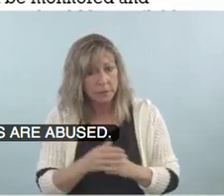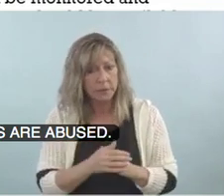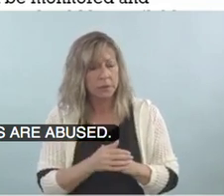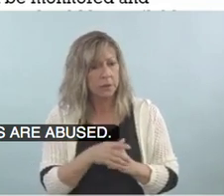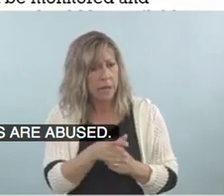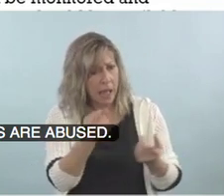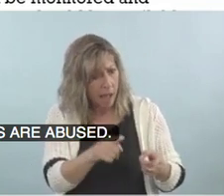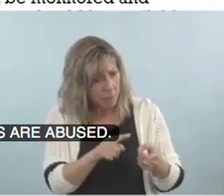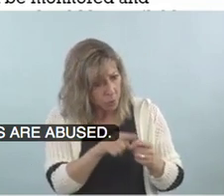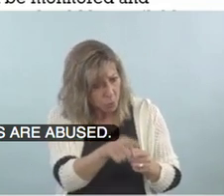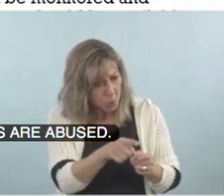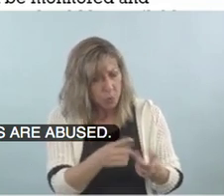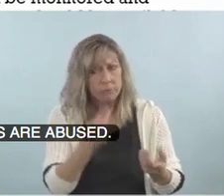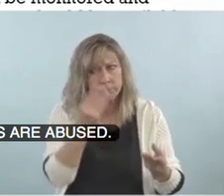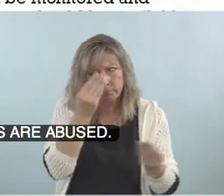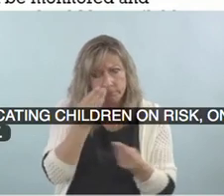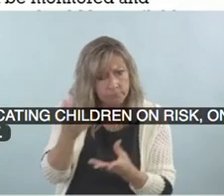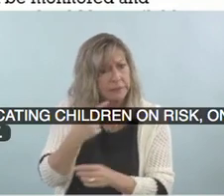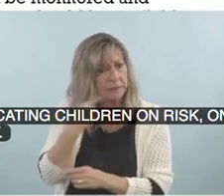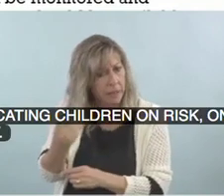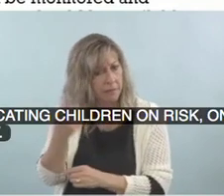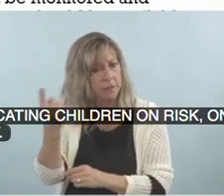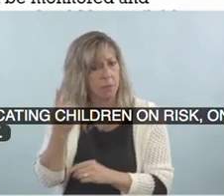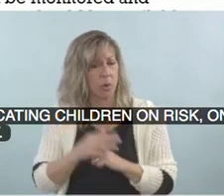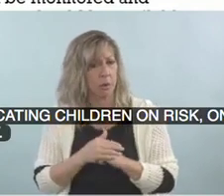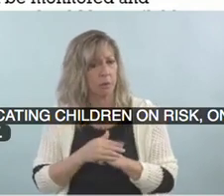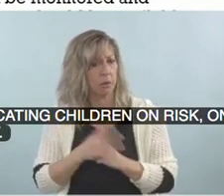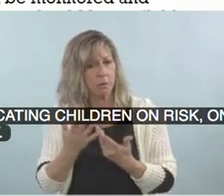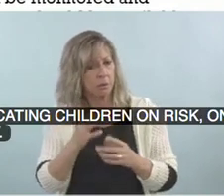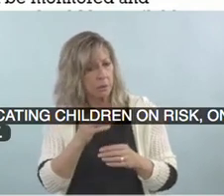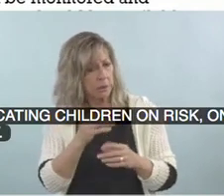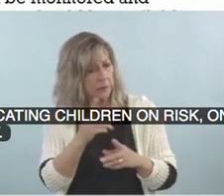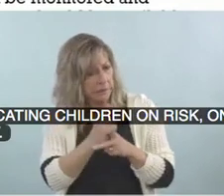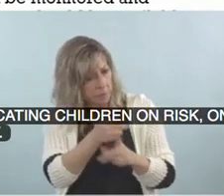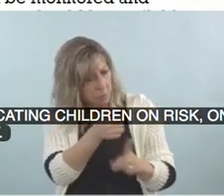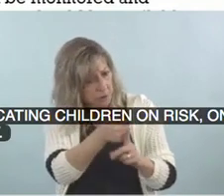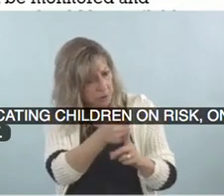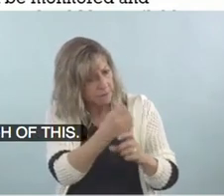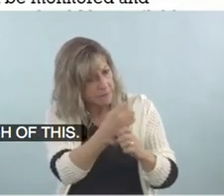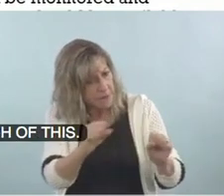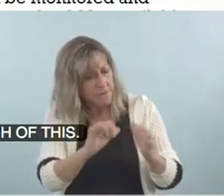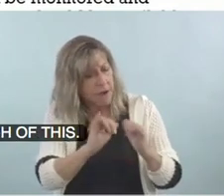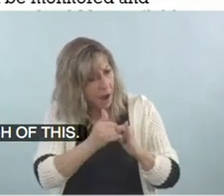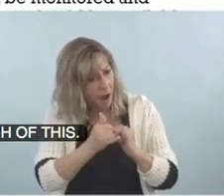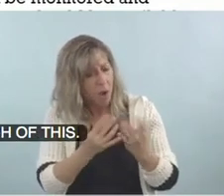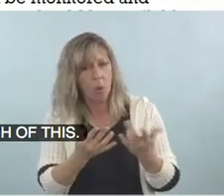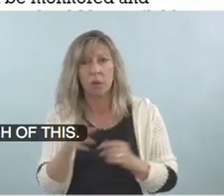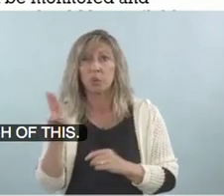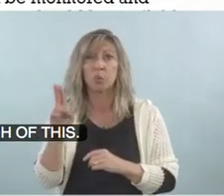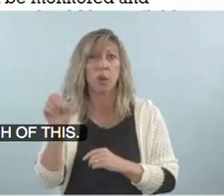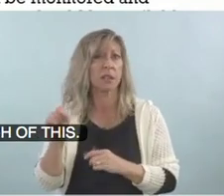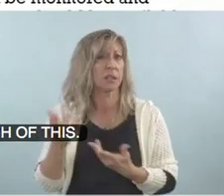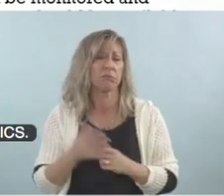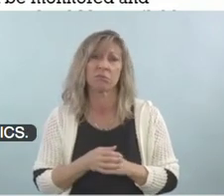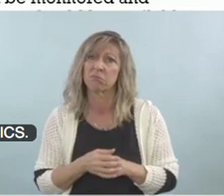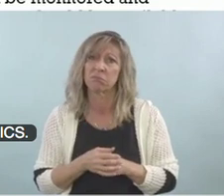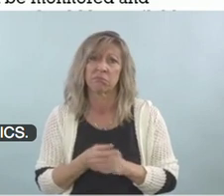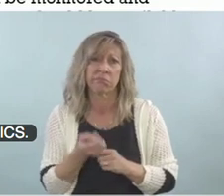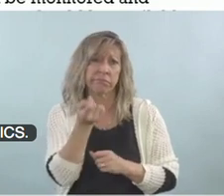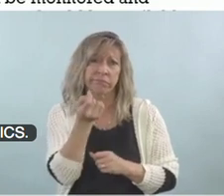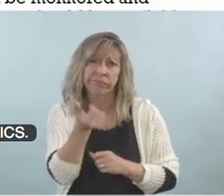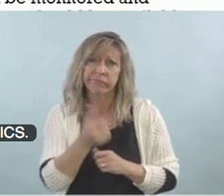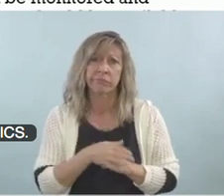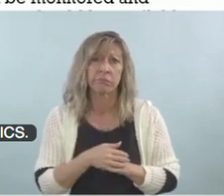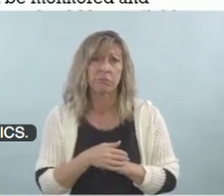on personal safety. Um, in, in the United States, there's not enough of this. There's so much pressure on academics. You can walk into